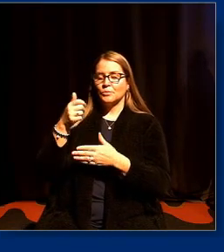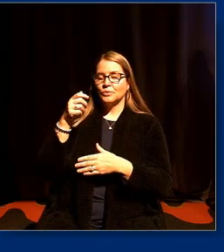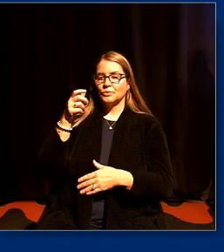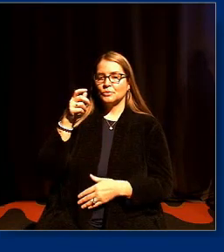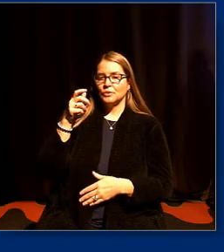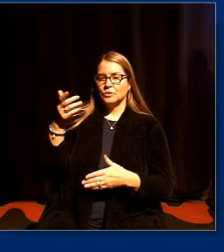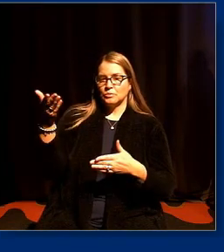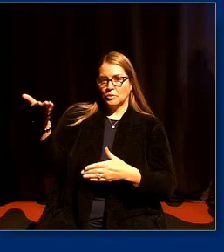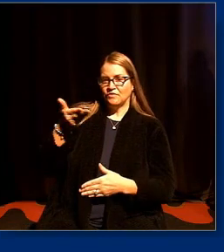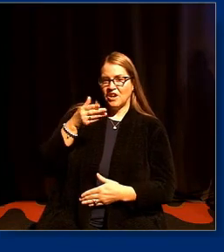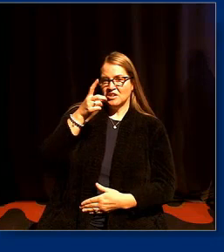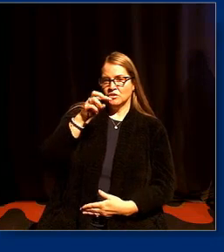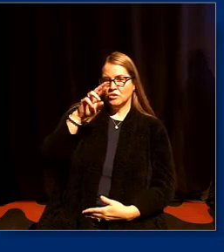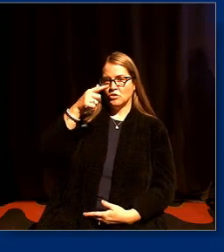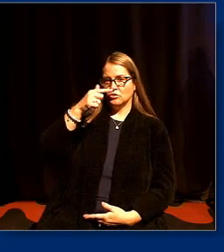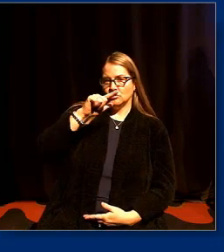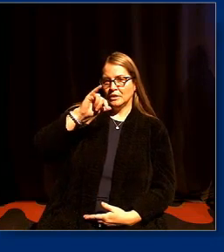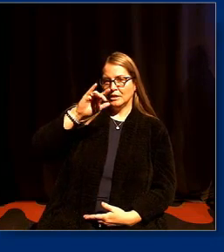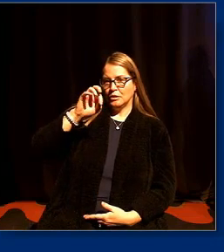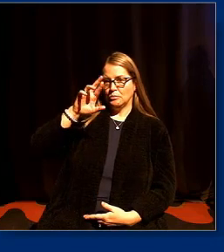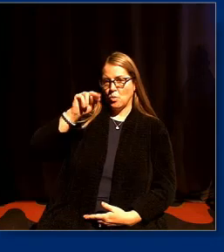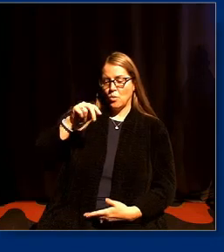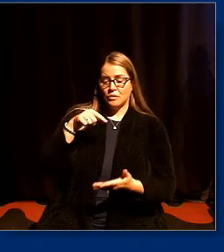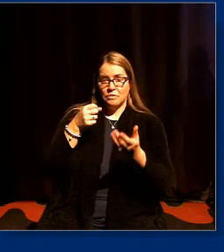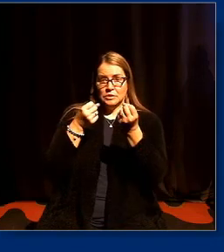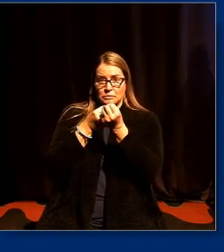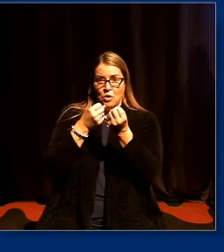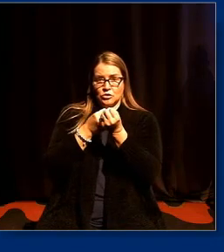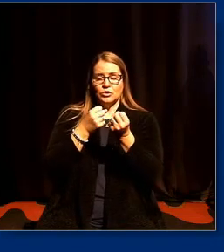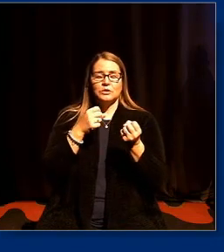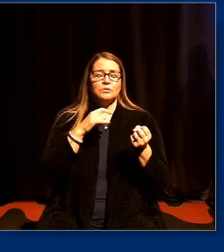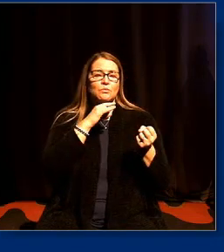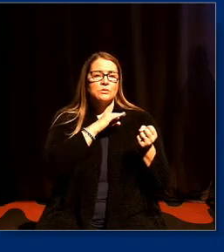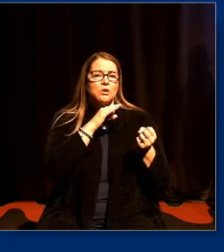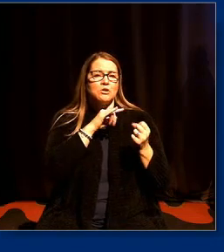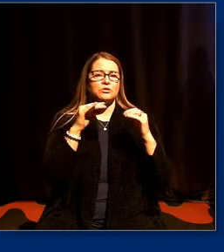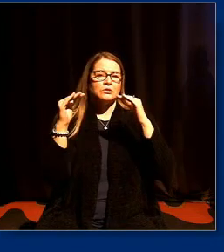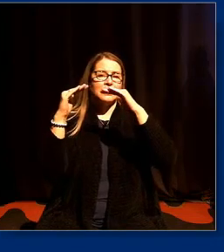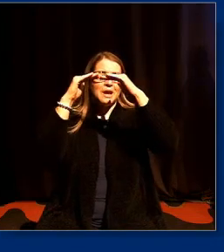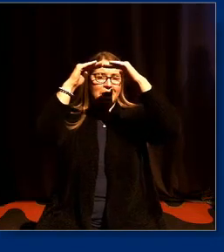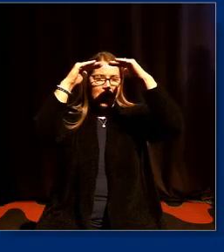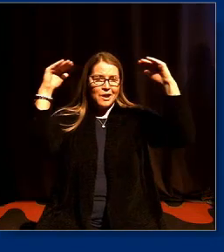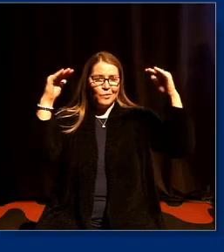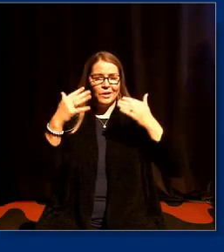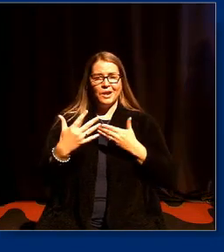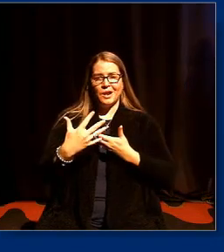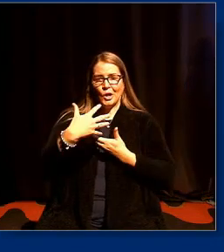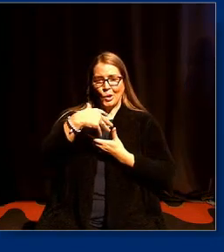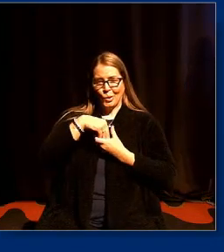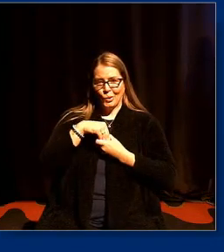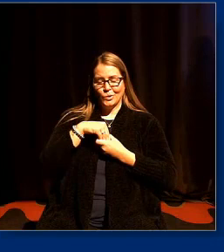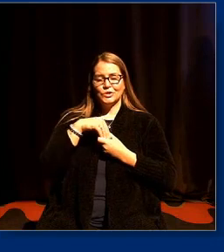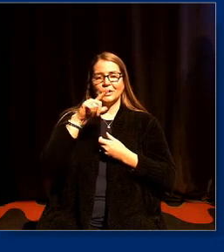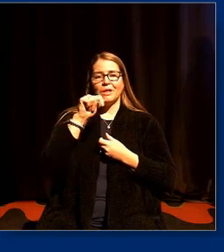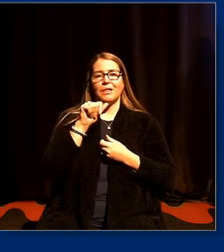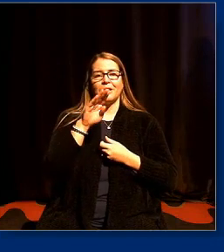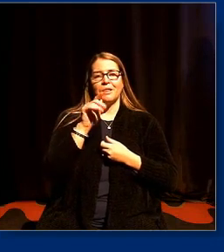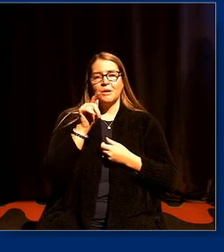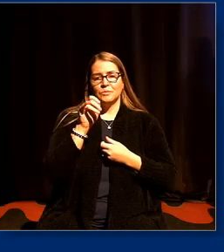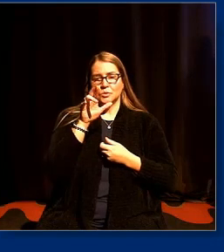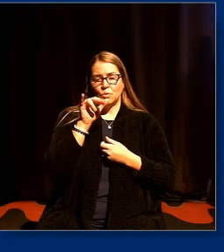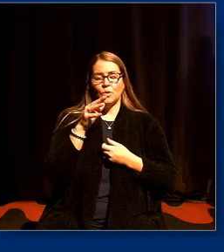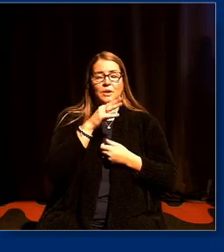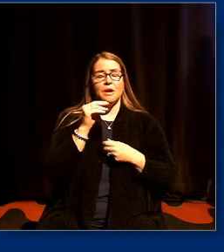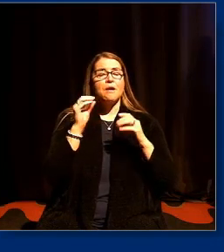the sponsors for this morning's keynote conversation are the Wisconsin equity and inclusion laboratory better known as the we lab and the